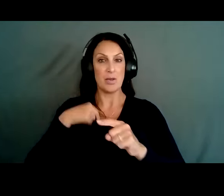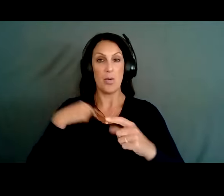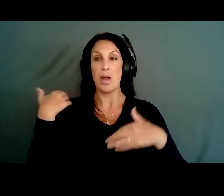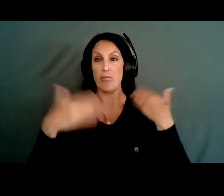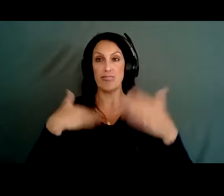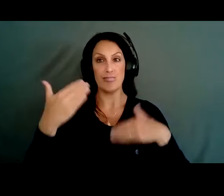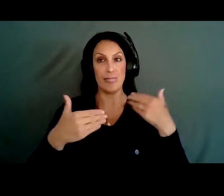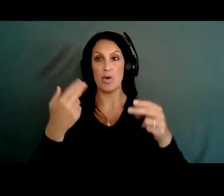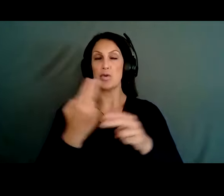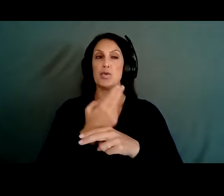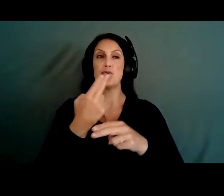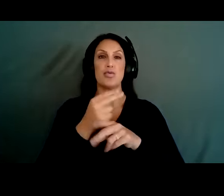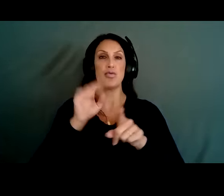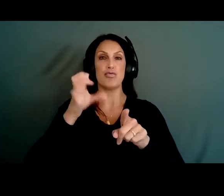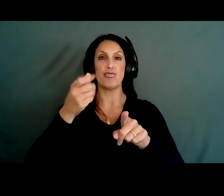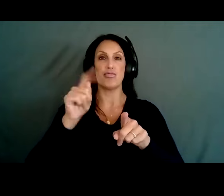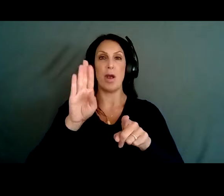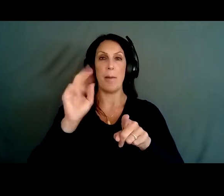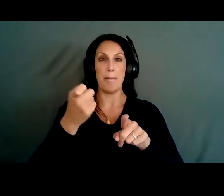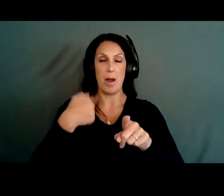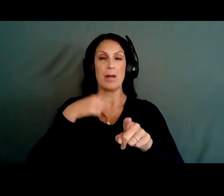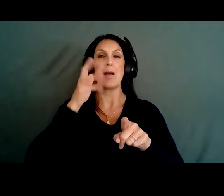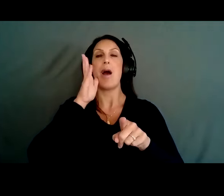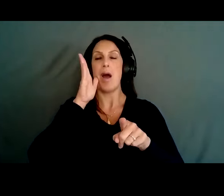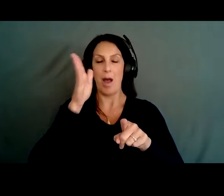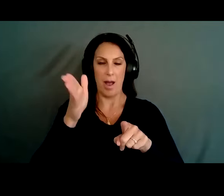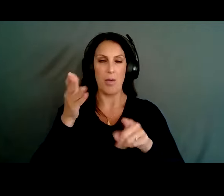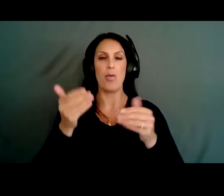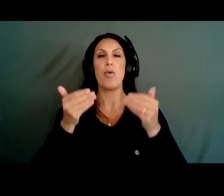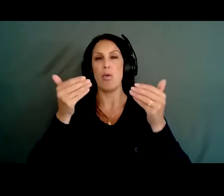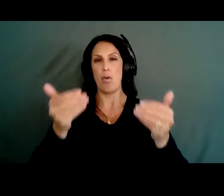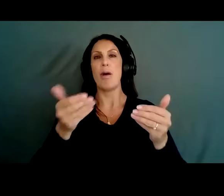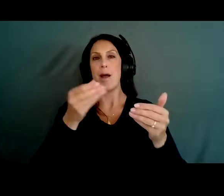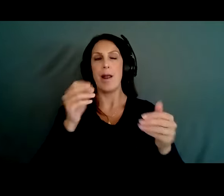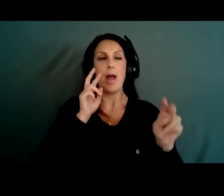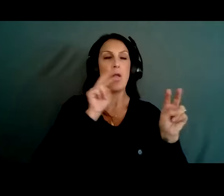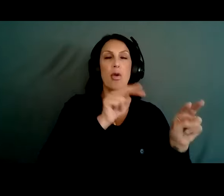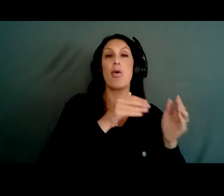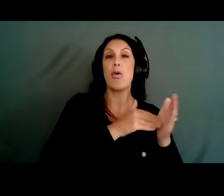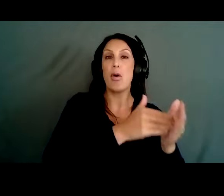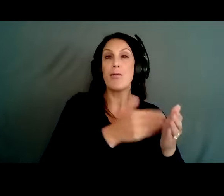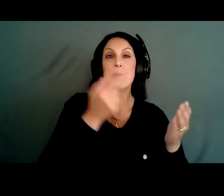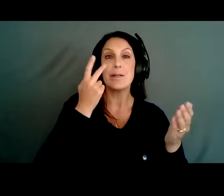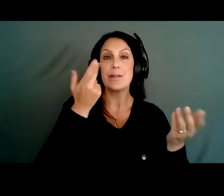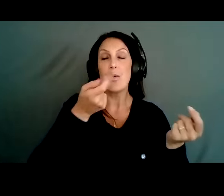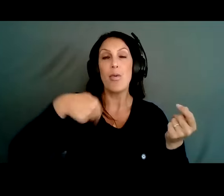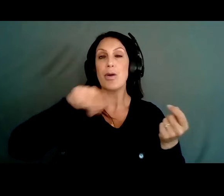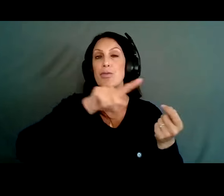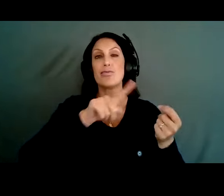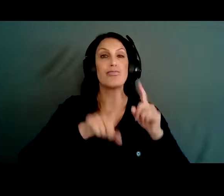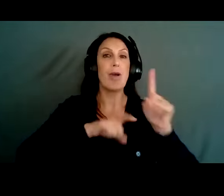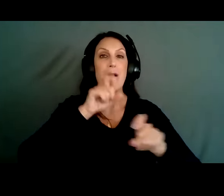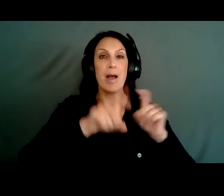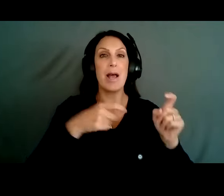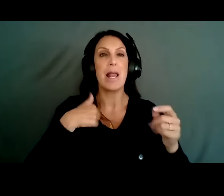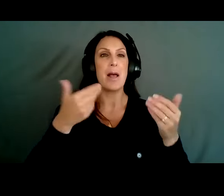feel free to utilize the chat. I'll be stopping frequently for questions. And we're going to go ahead and jump on in. So